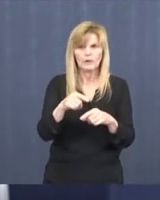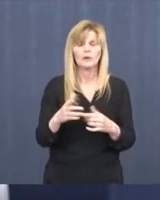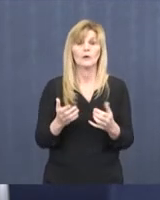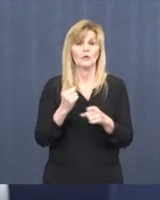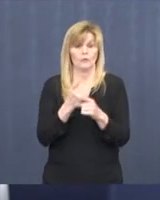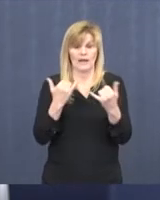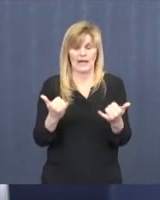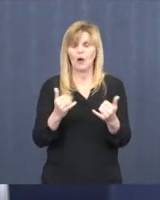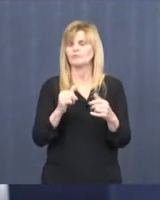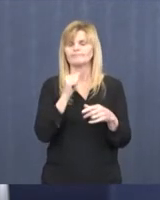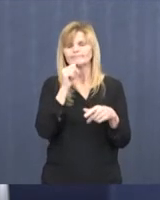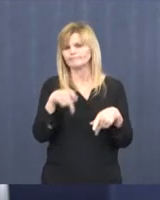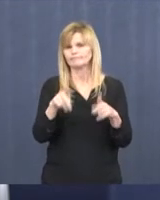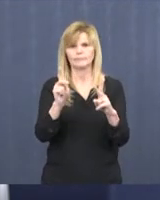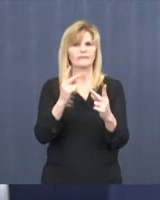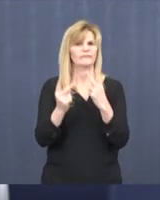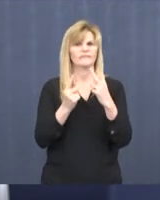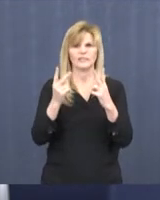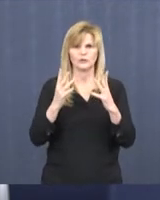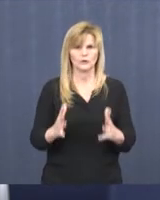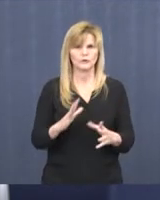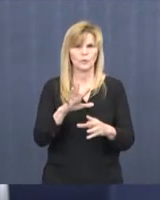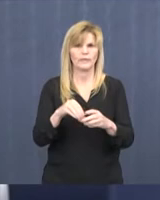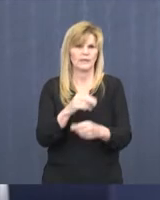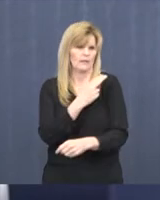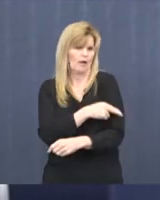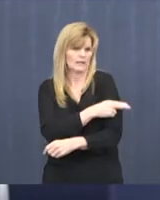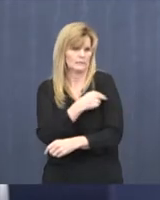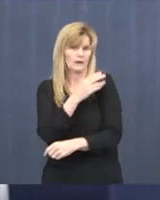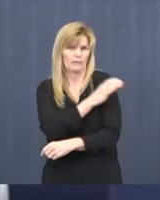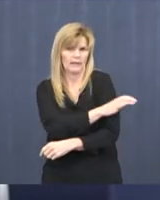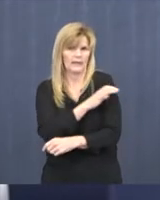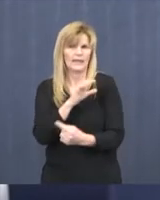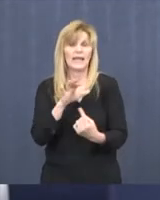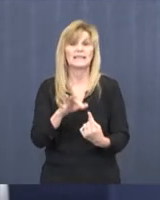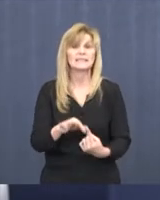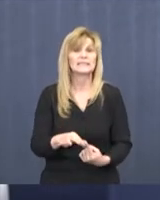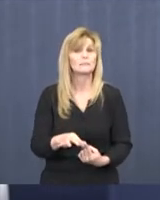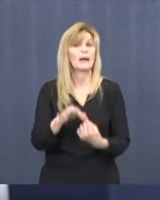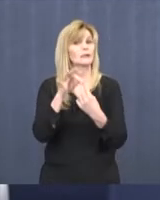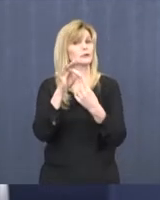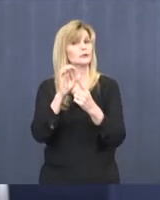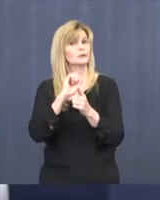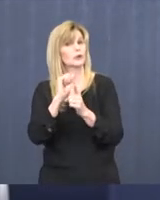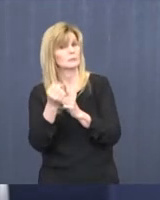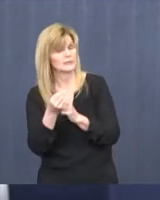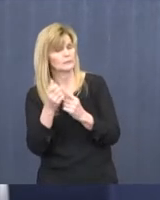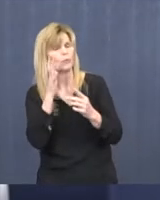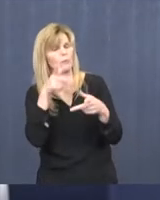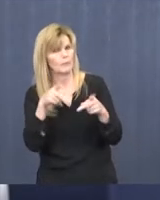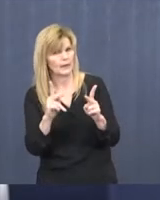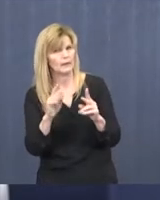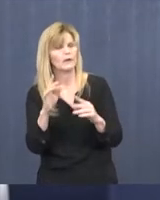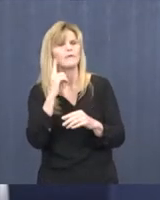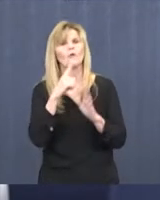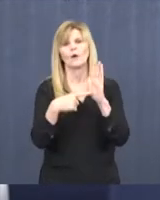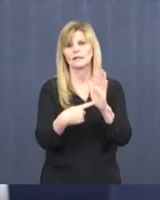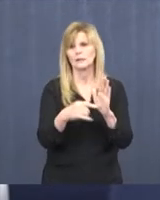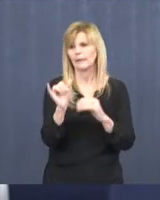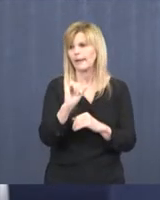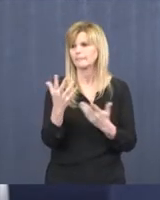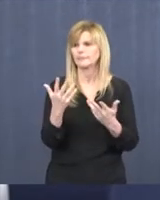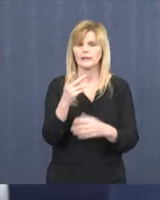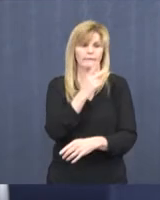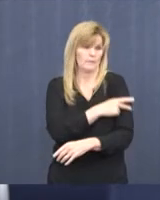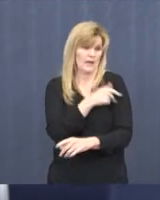visitors allowed in our hospitals or clinic except in some special circumstances. Such examples would be like if the patient